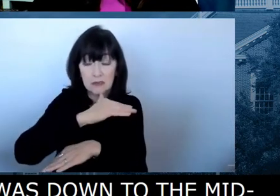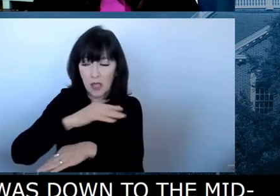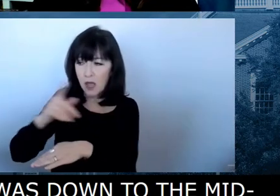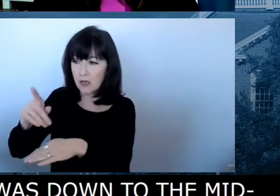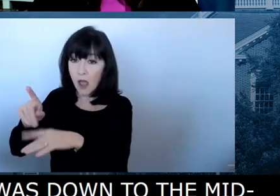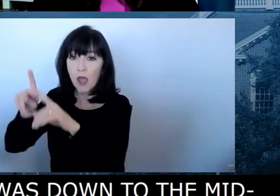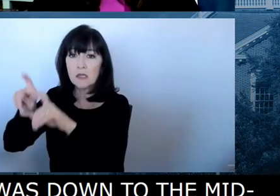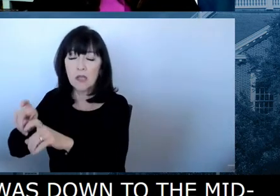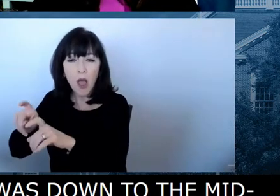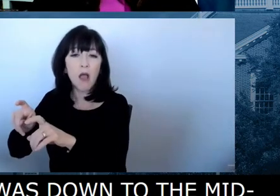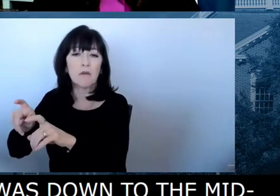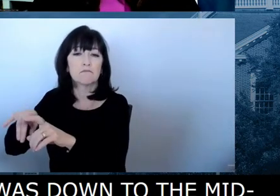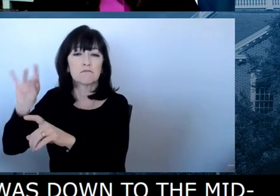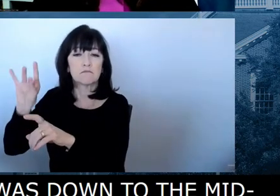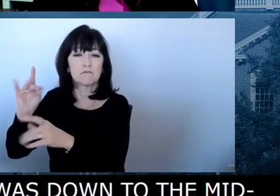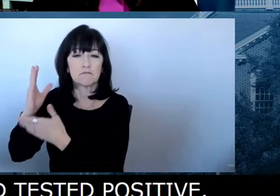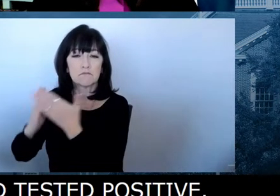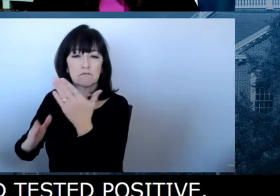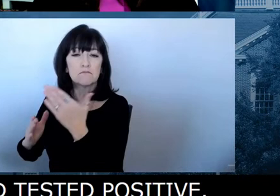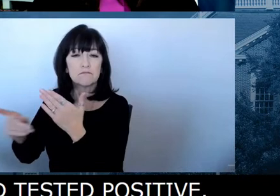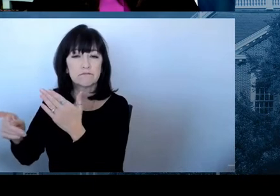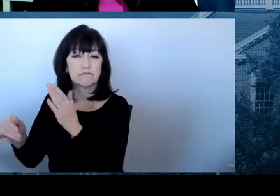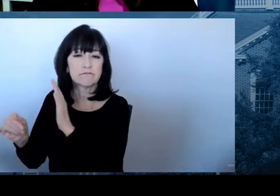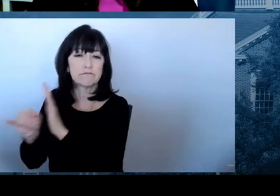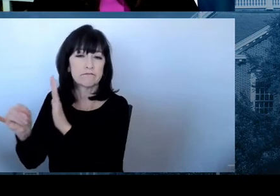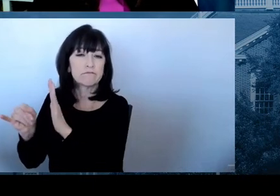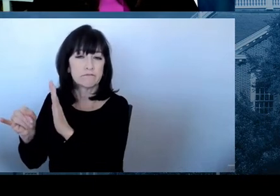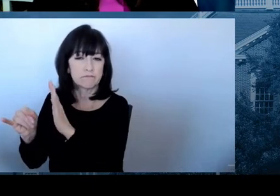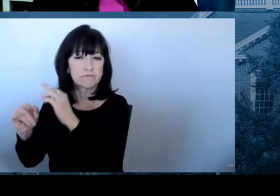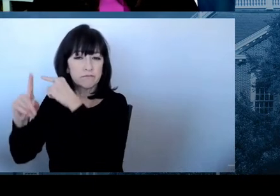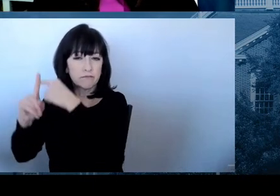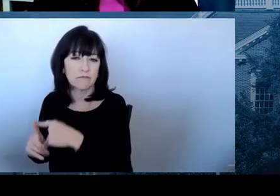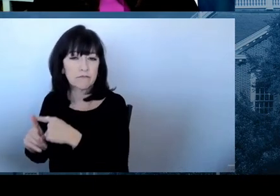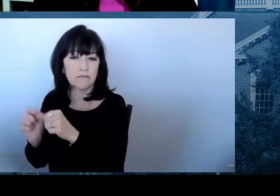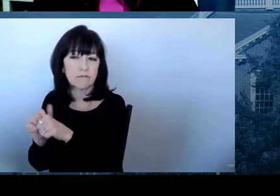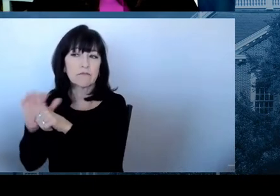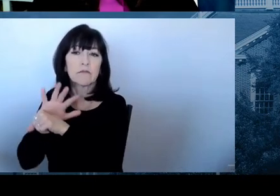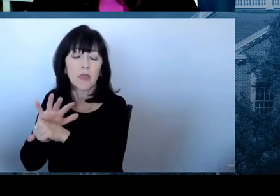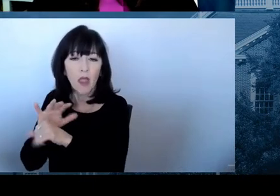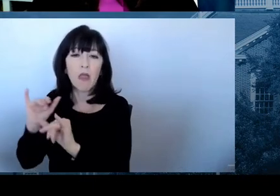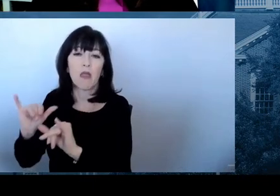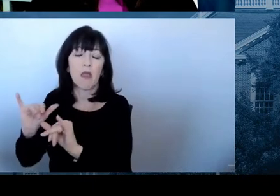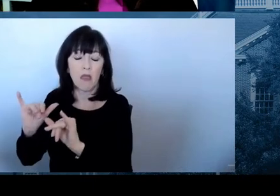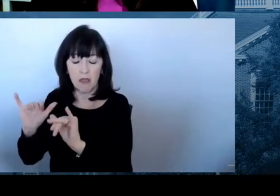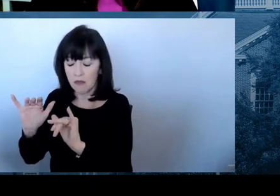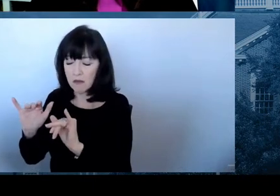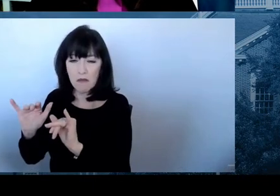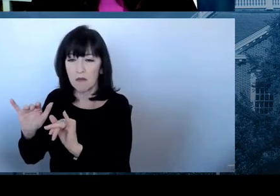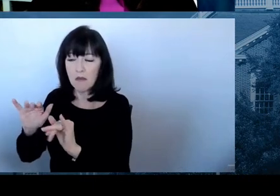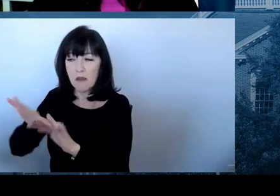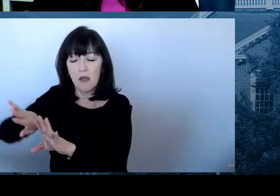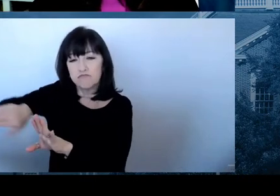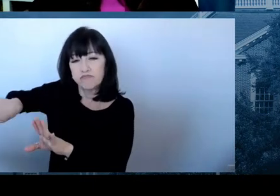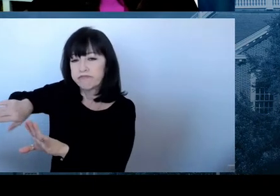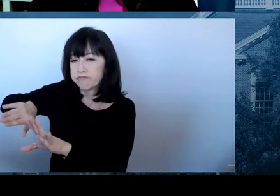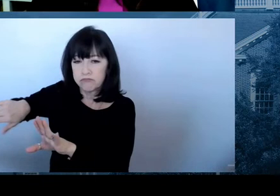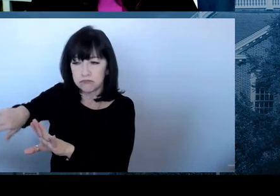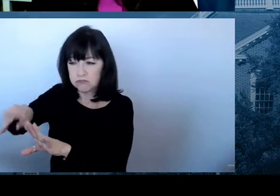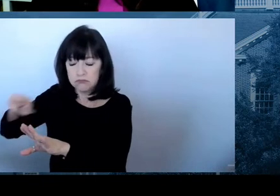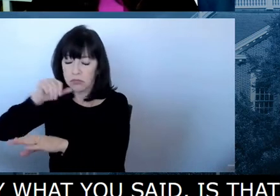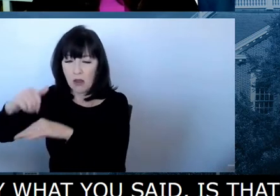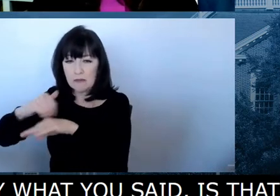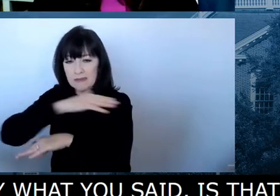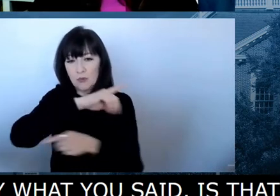governor, really, when we were talking to the long-term care facilities, the challenges that they were having around discharges was very similar to what we heard from the